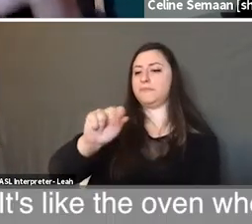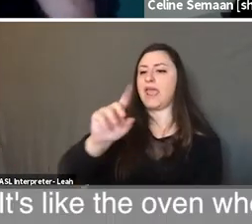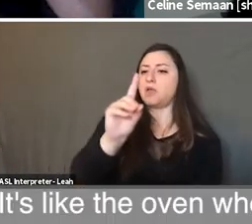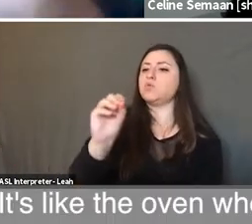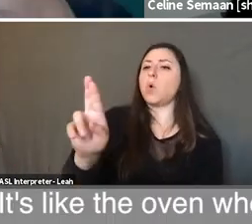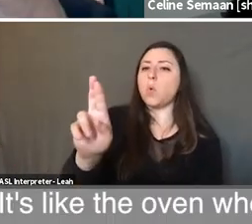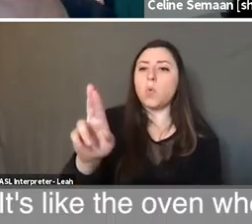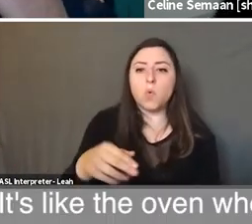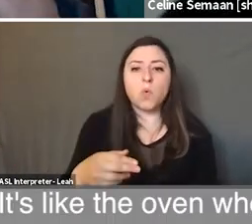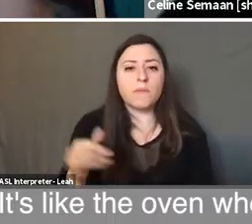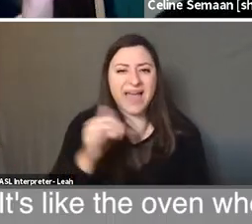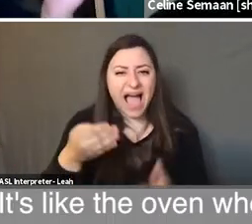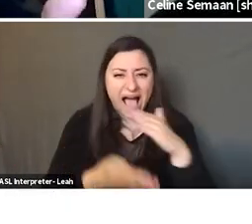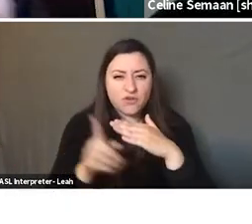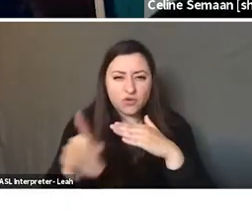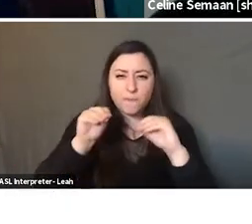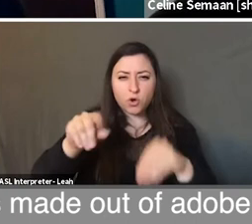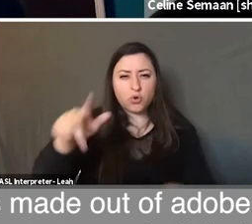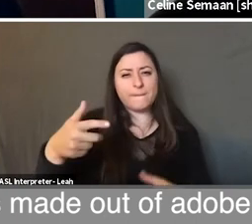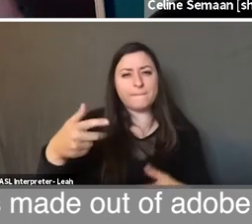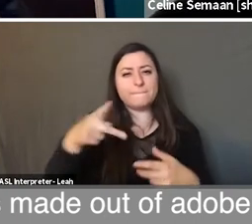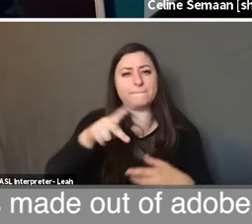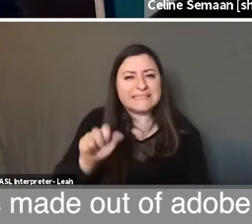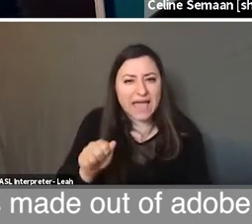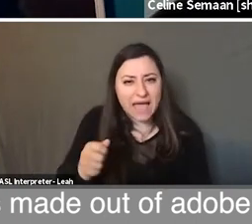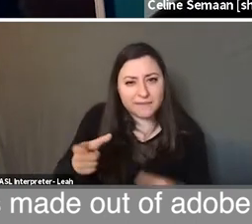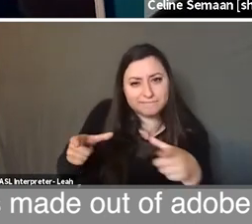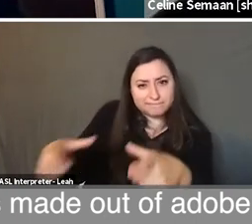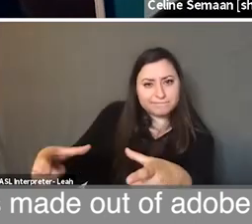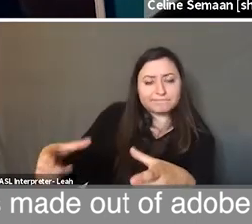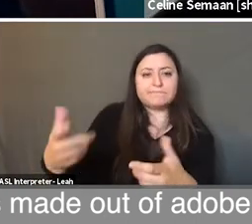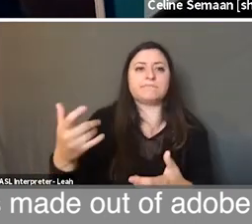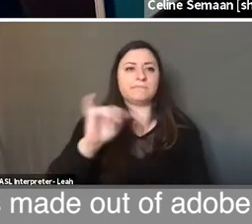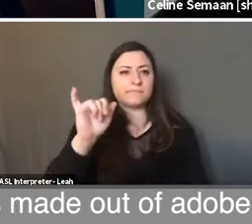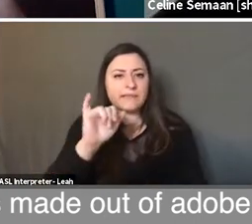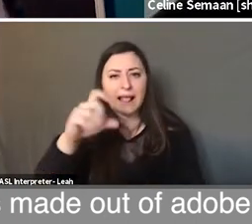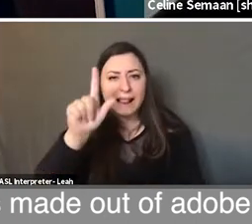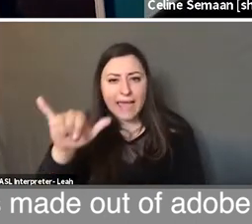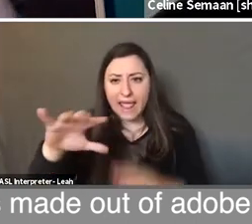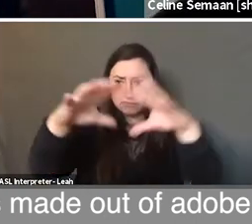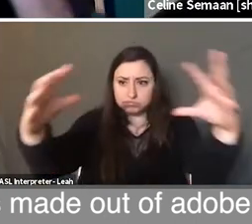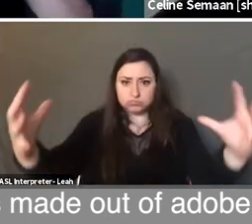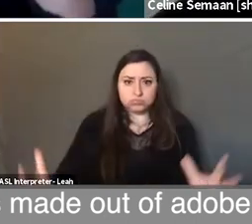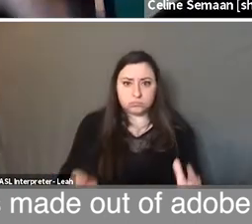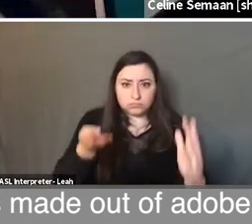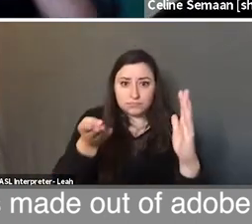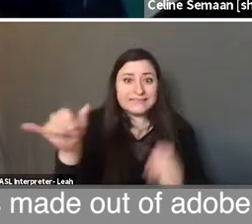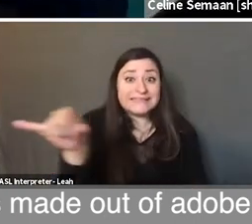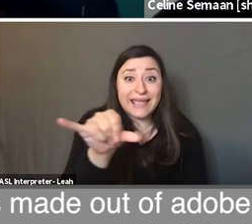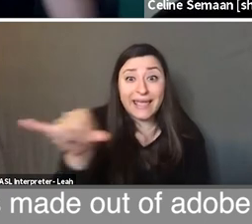it's like the oven where you would make your pizza, but it's made out of adobe or clay, is still the same.